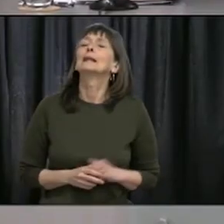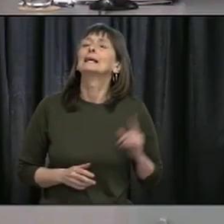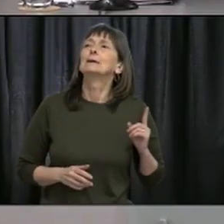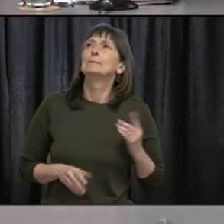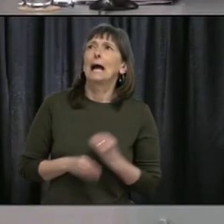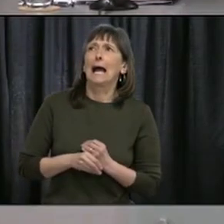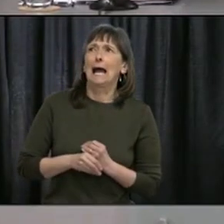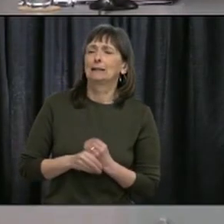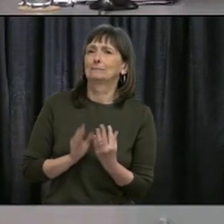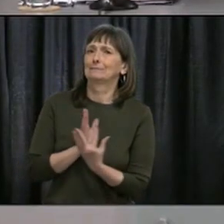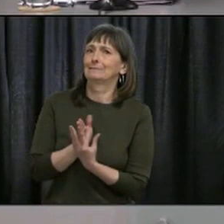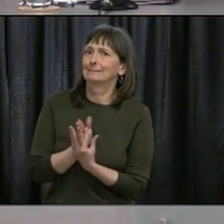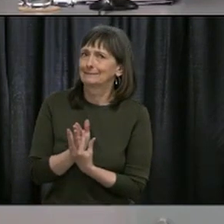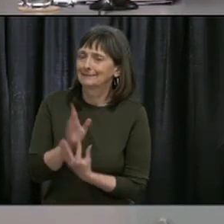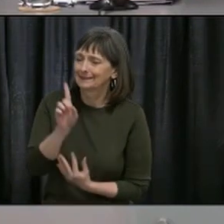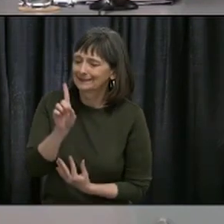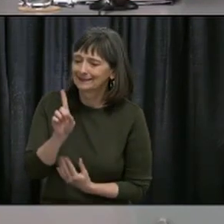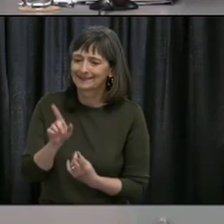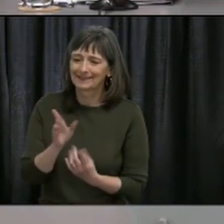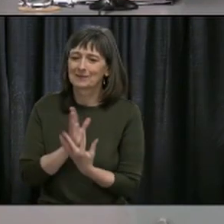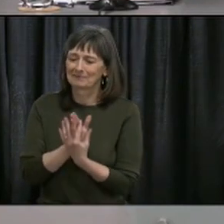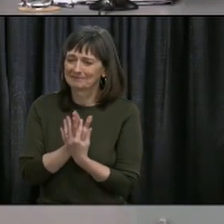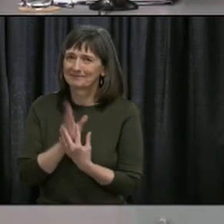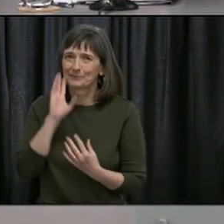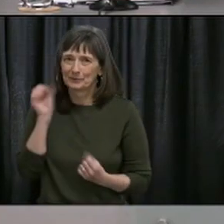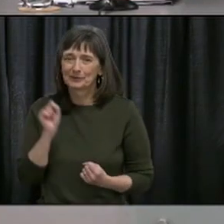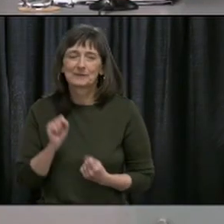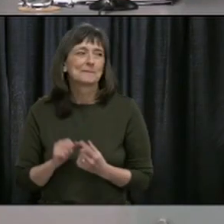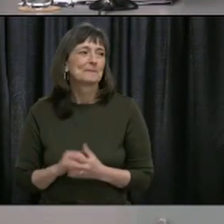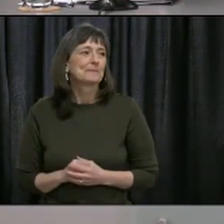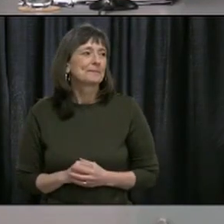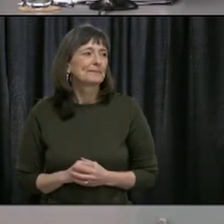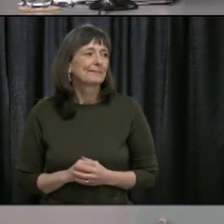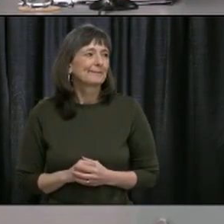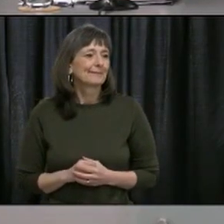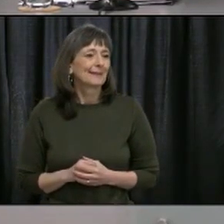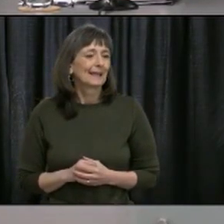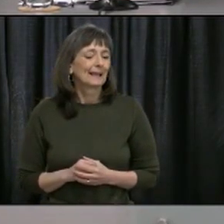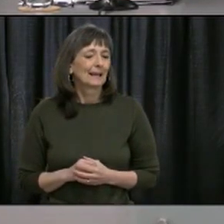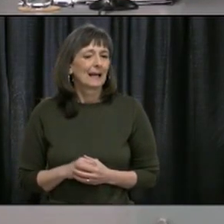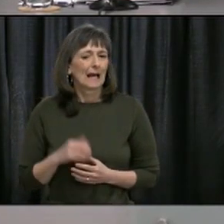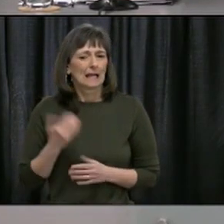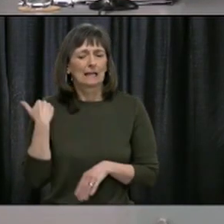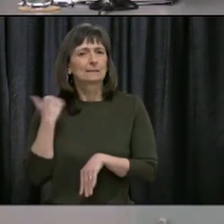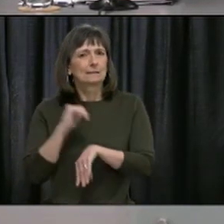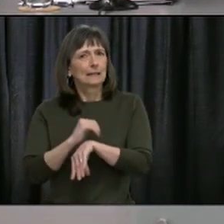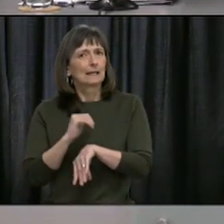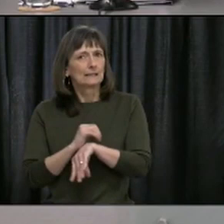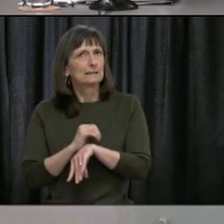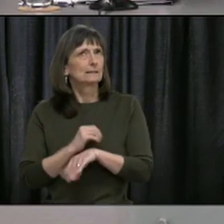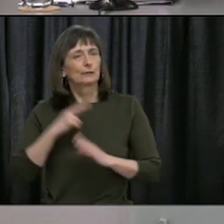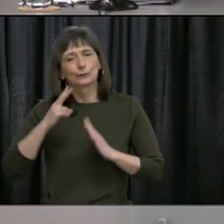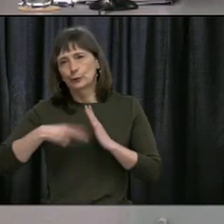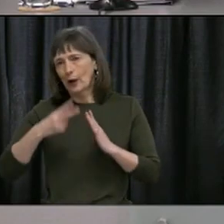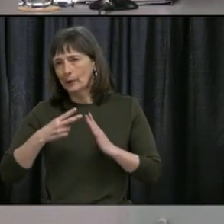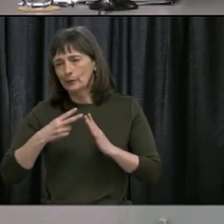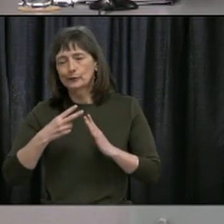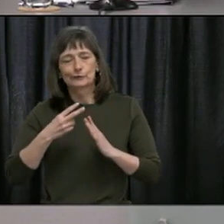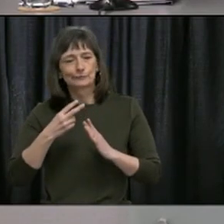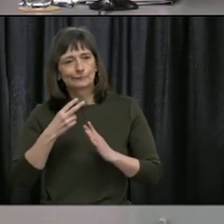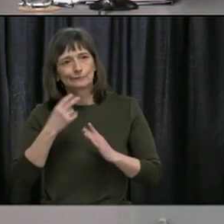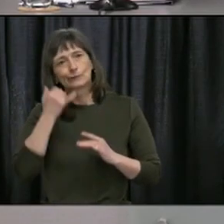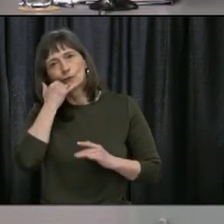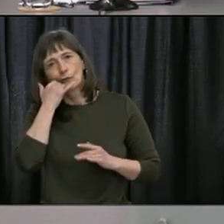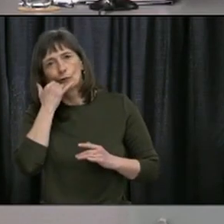if I could just for a few minutes here just speak to this a little bit. I mean, I know I was on a call last night for over two hours with my